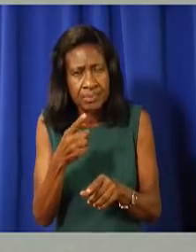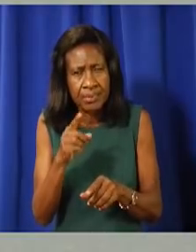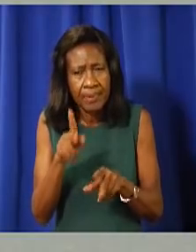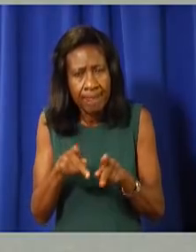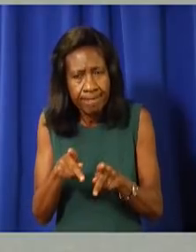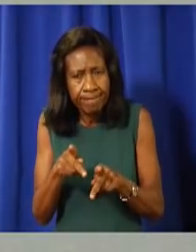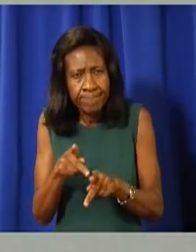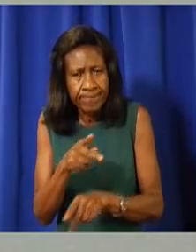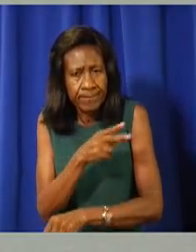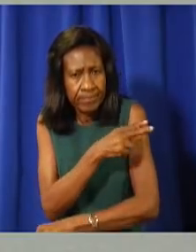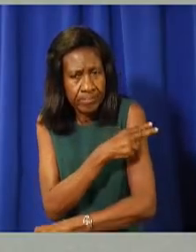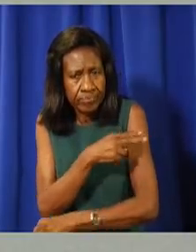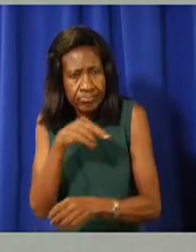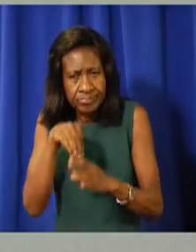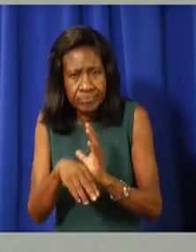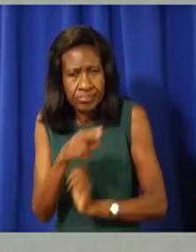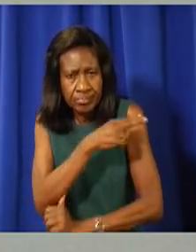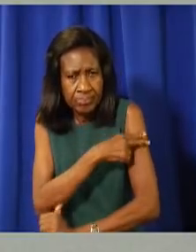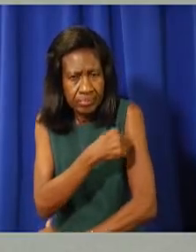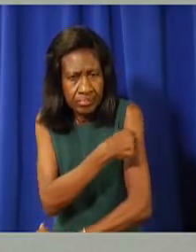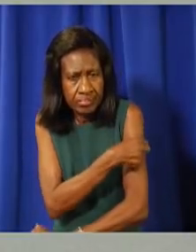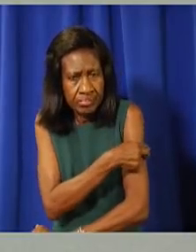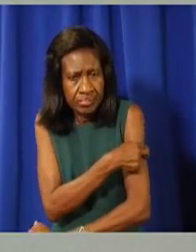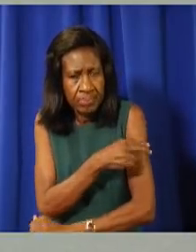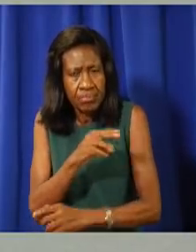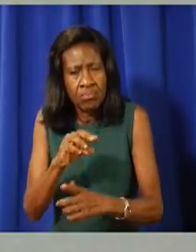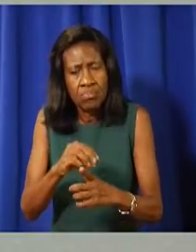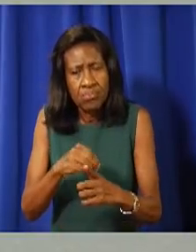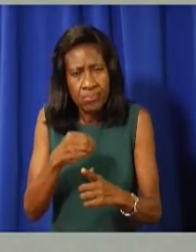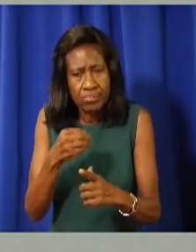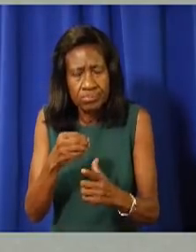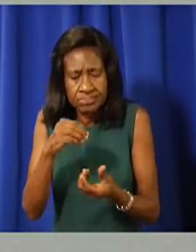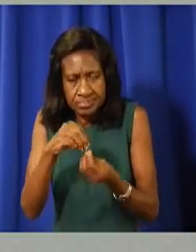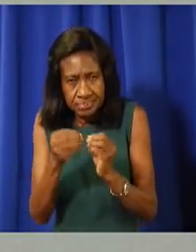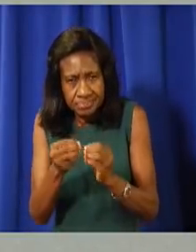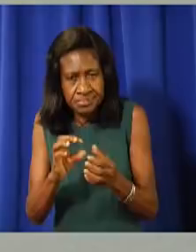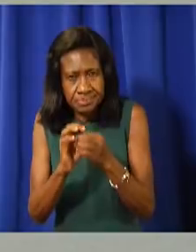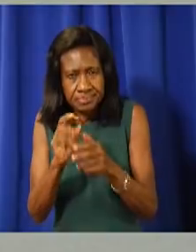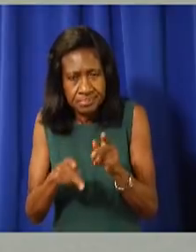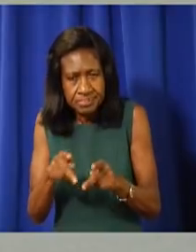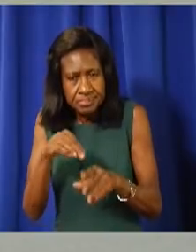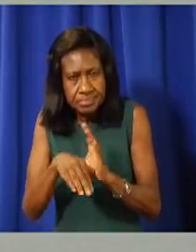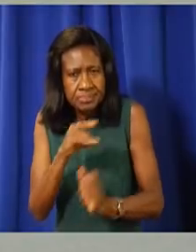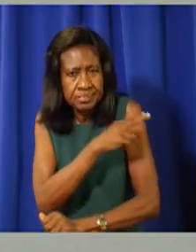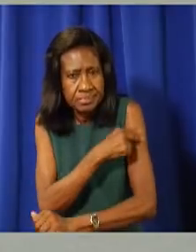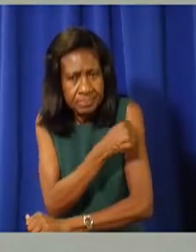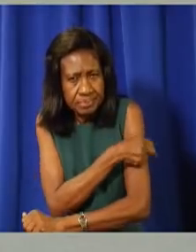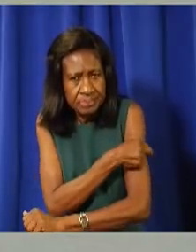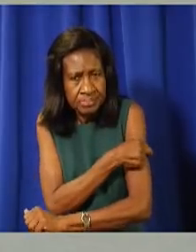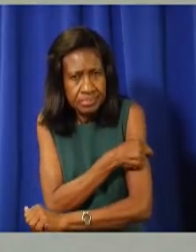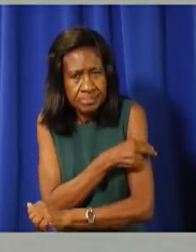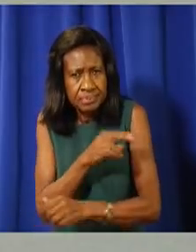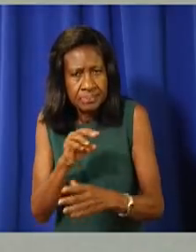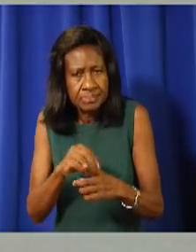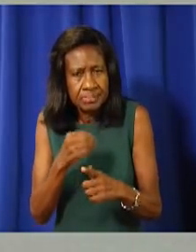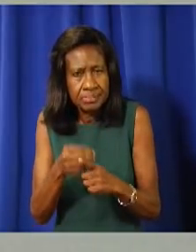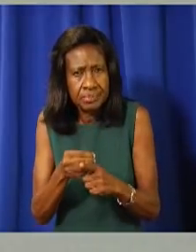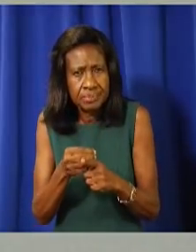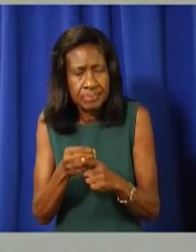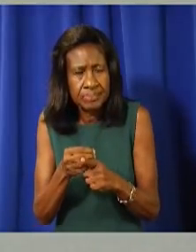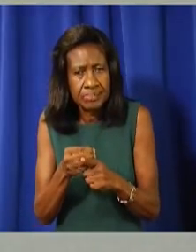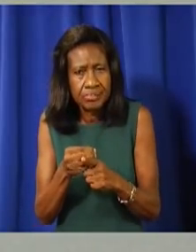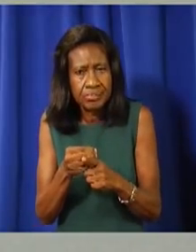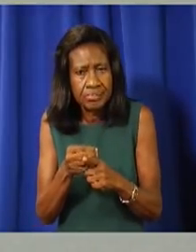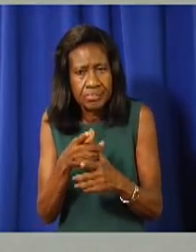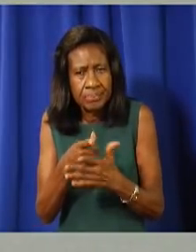other red flags that, that, that, um, you know, that, that pop up from our surveillance and observations. Um,